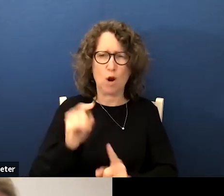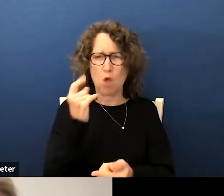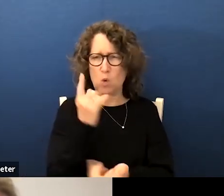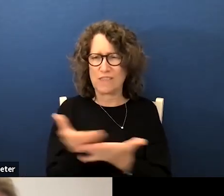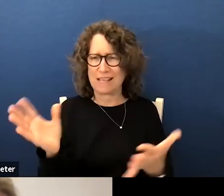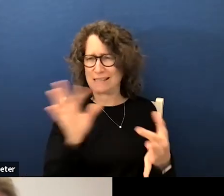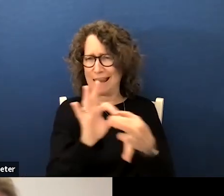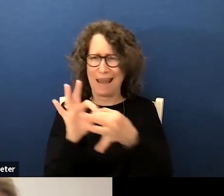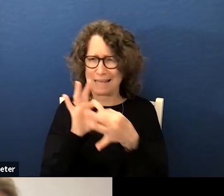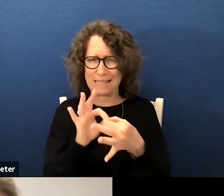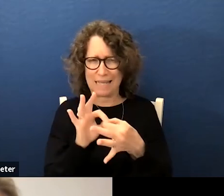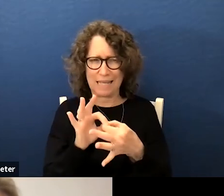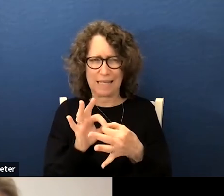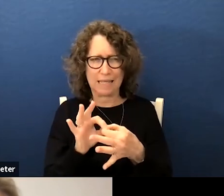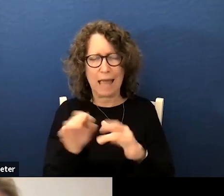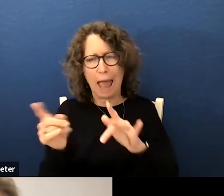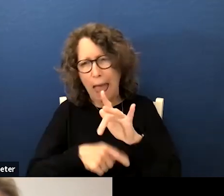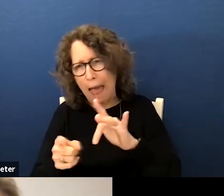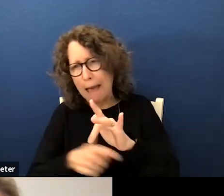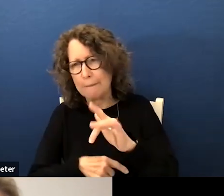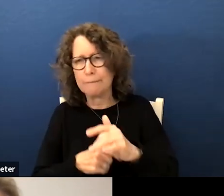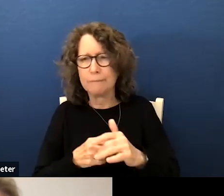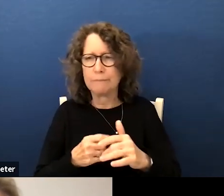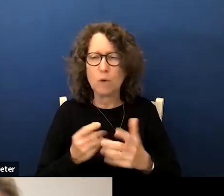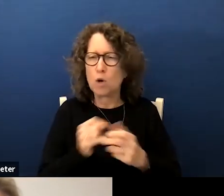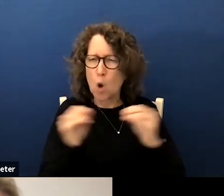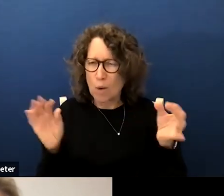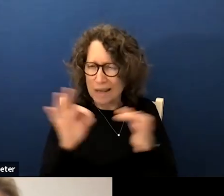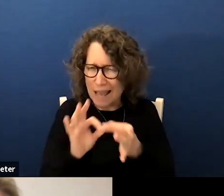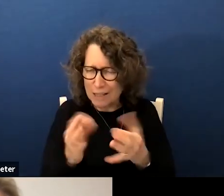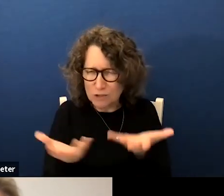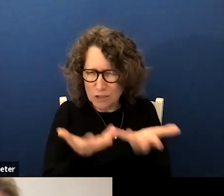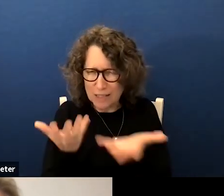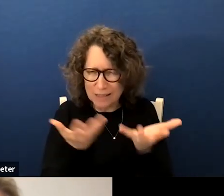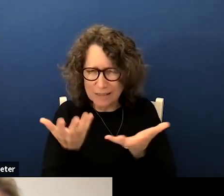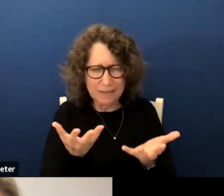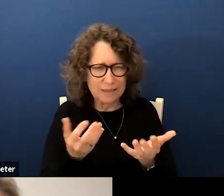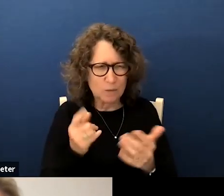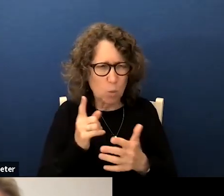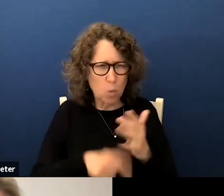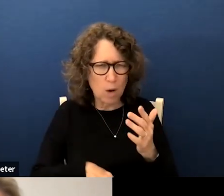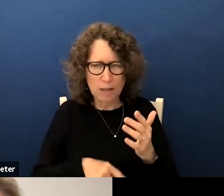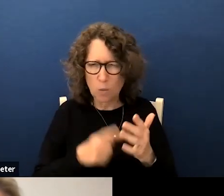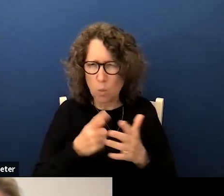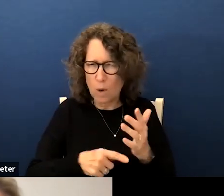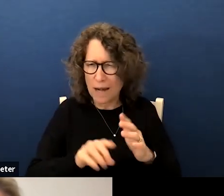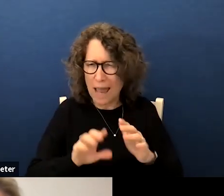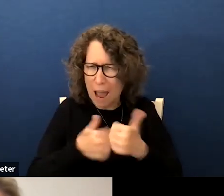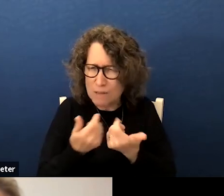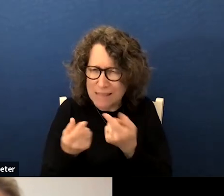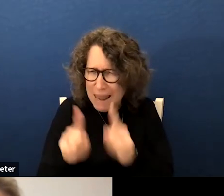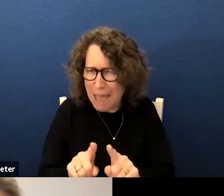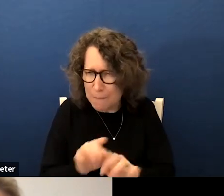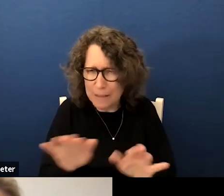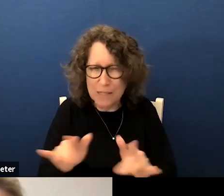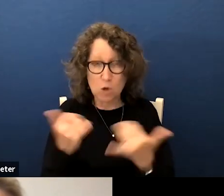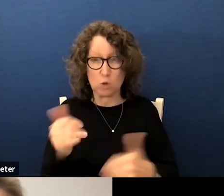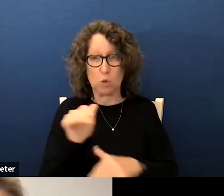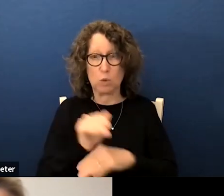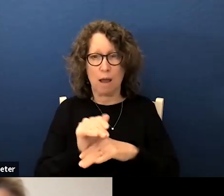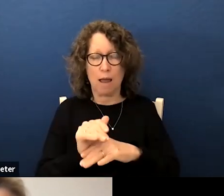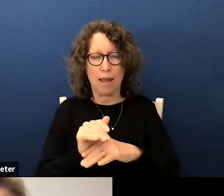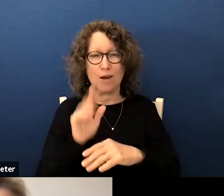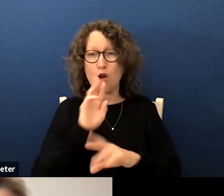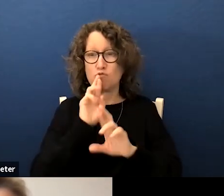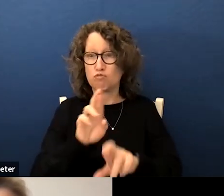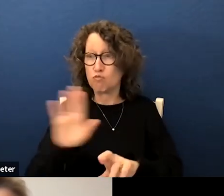connecting because absent that connection that sometimes is like well what is that what is that doing how does that happen so tonight's report really